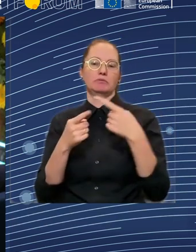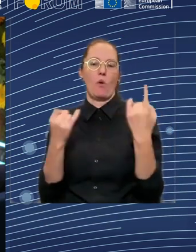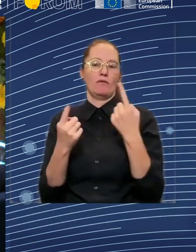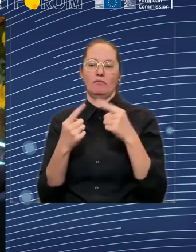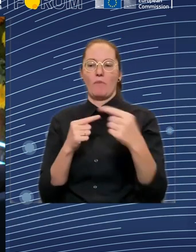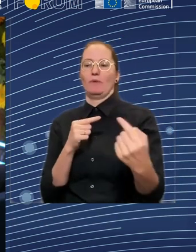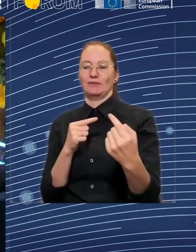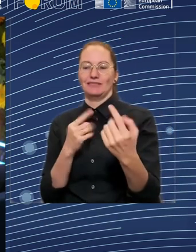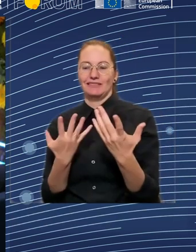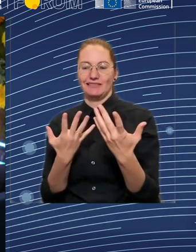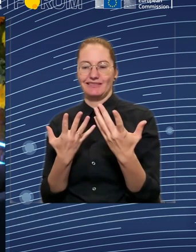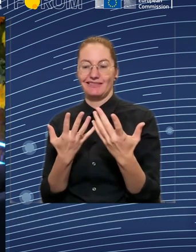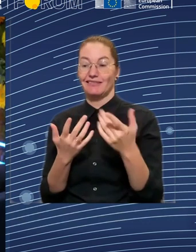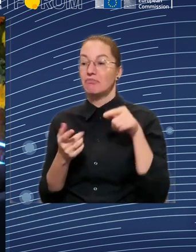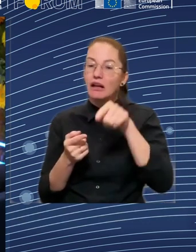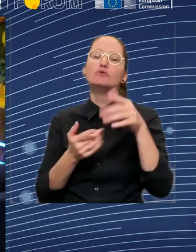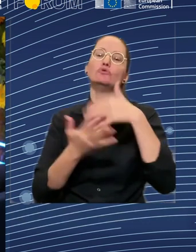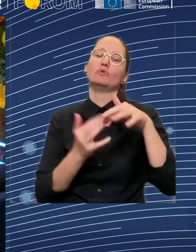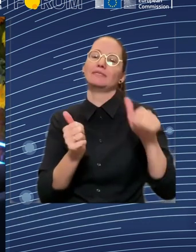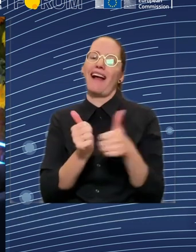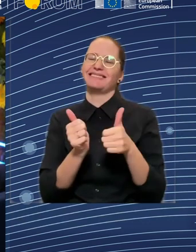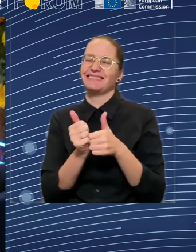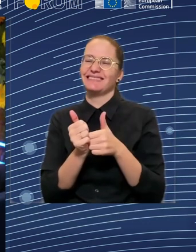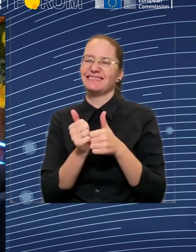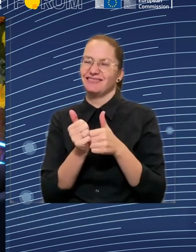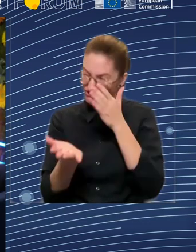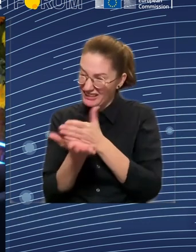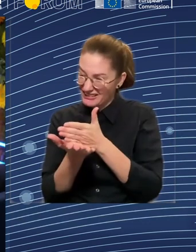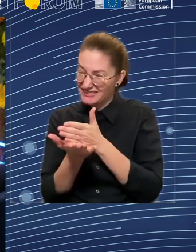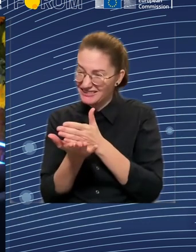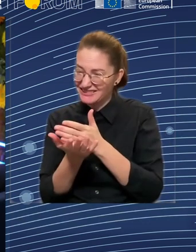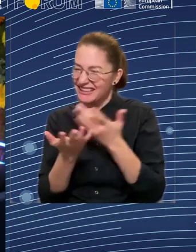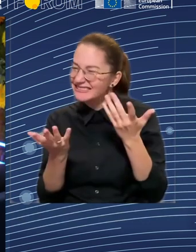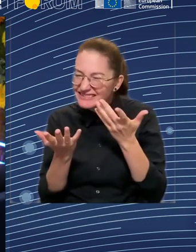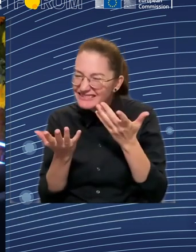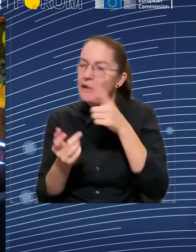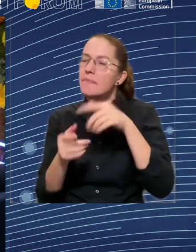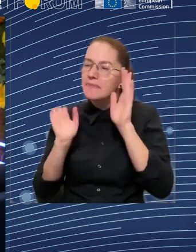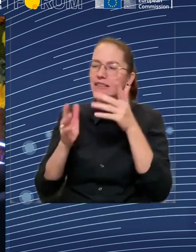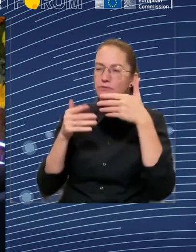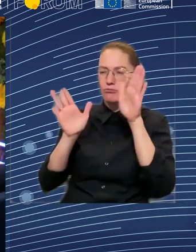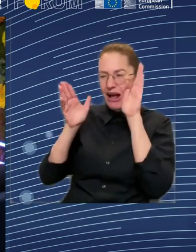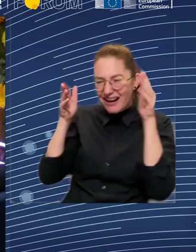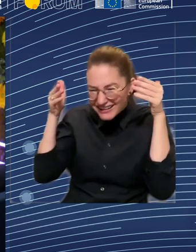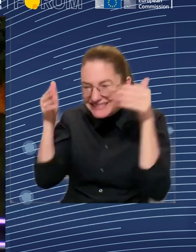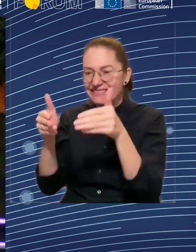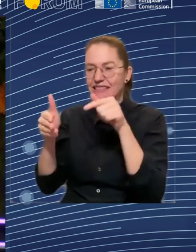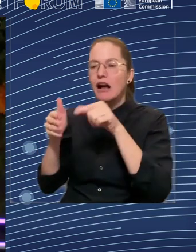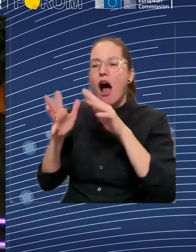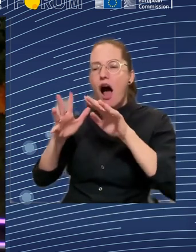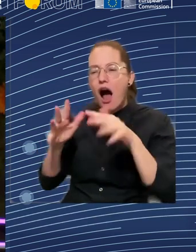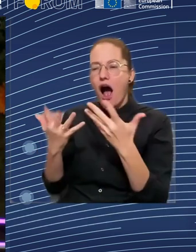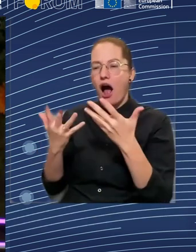discussing that aspect because it relates to what I said previously. These